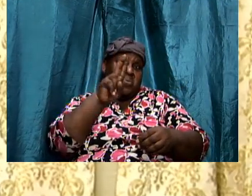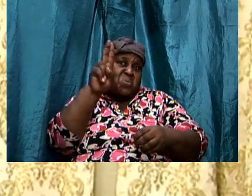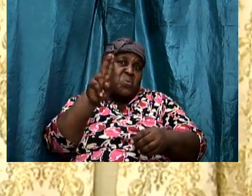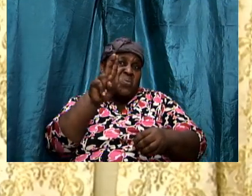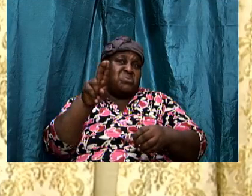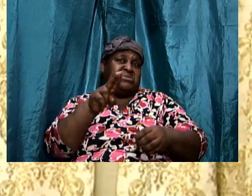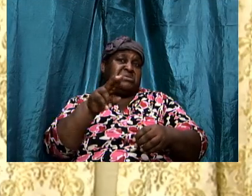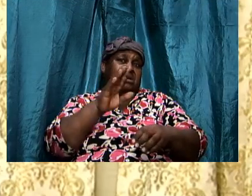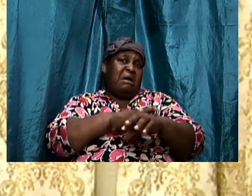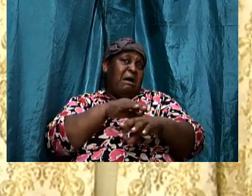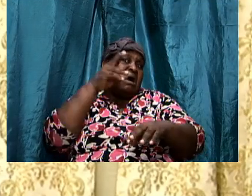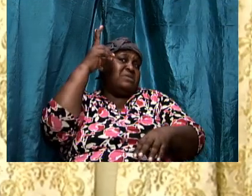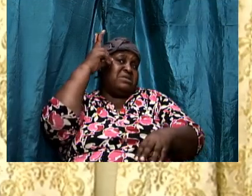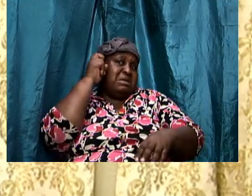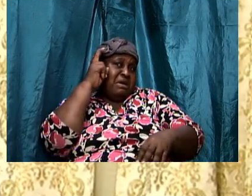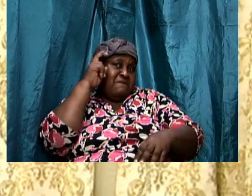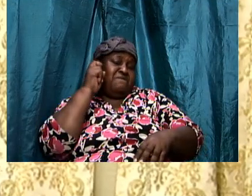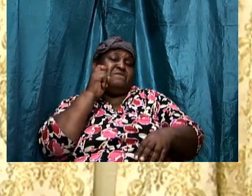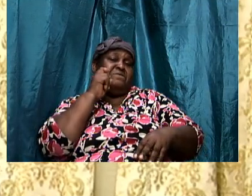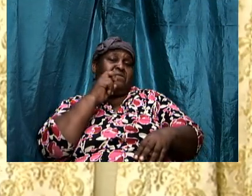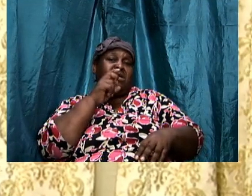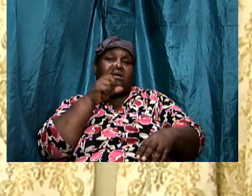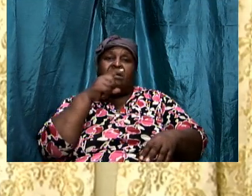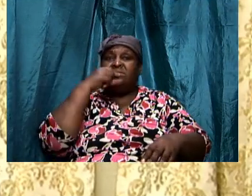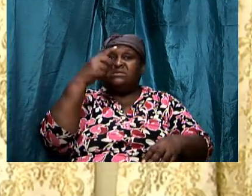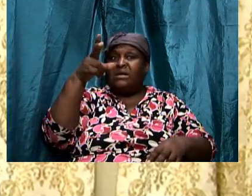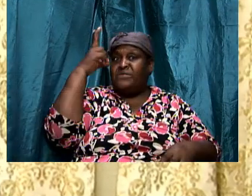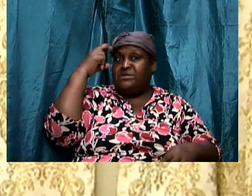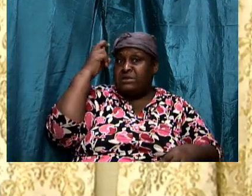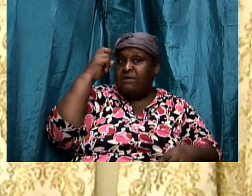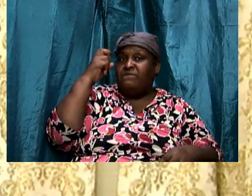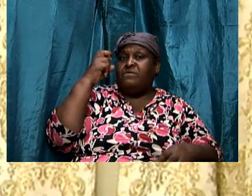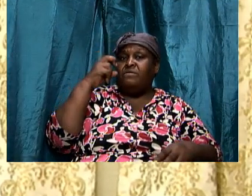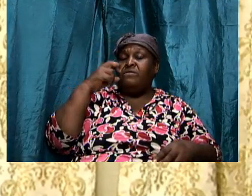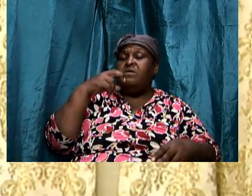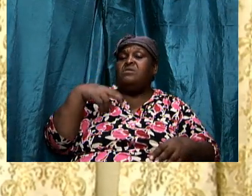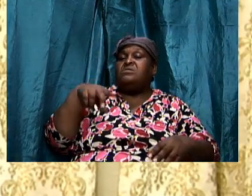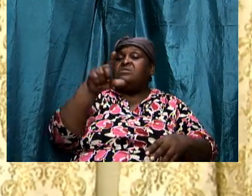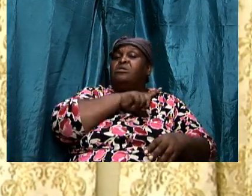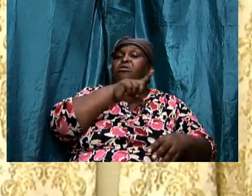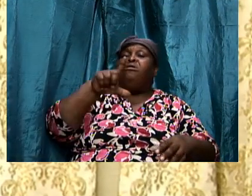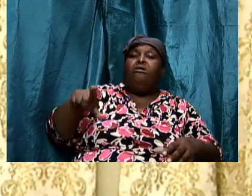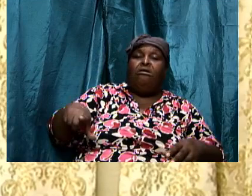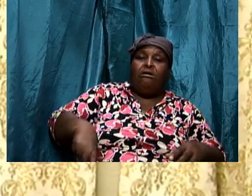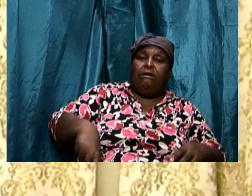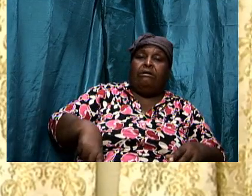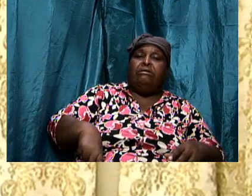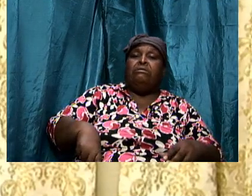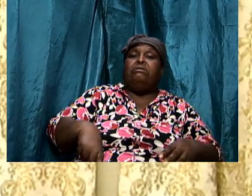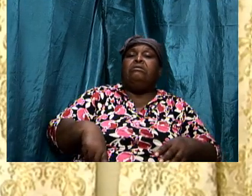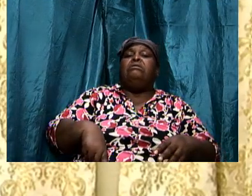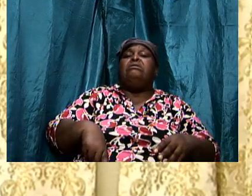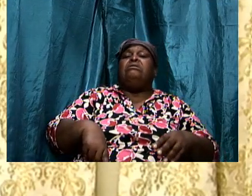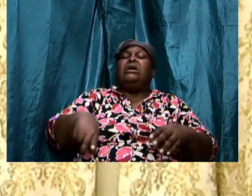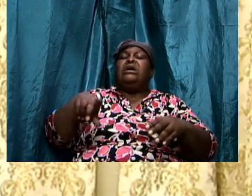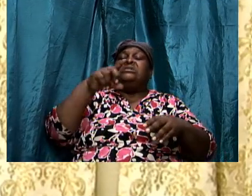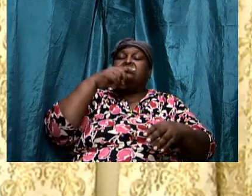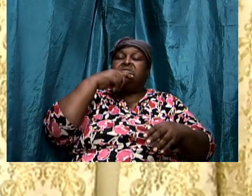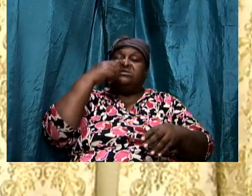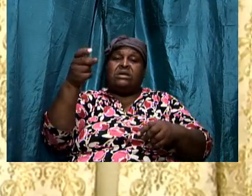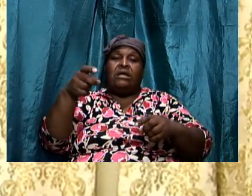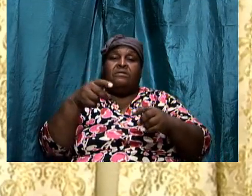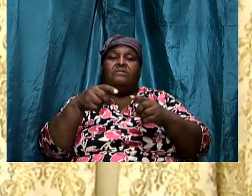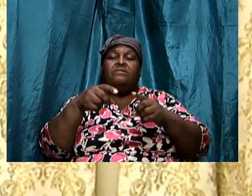adversary and turn it and pull it out and cause destruction and death and mayhem in the